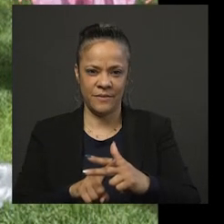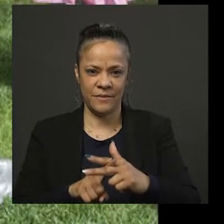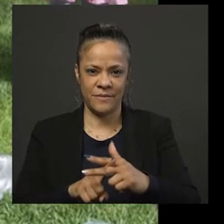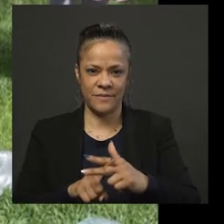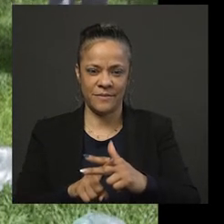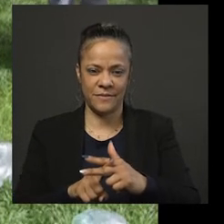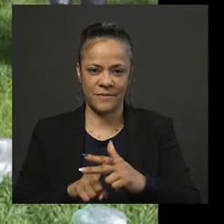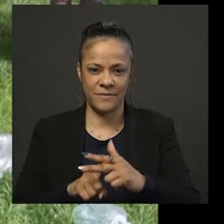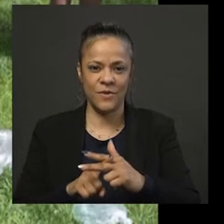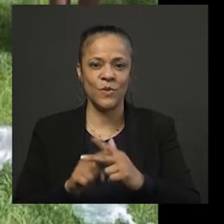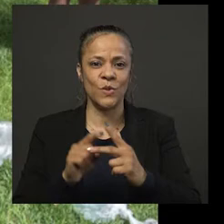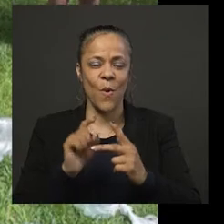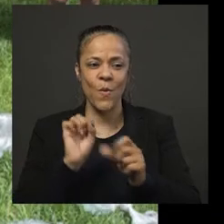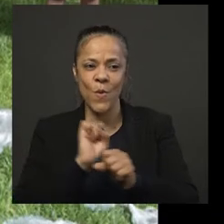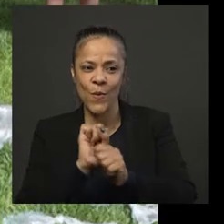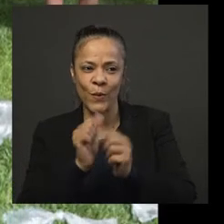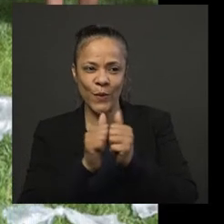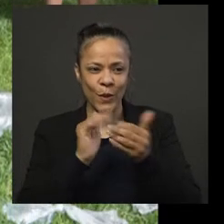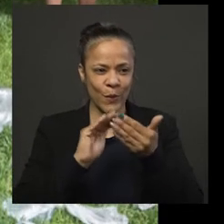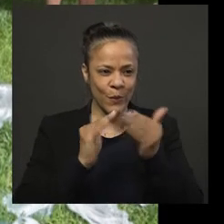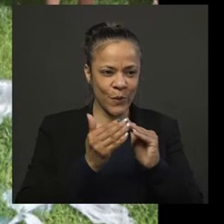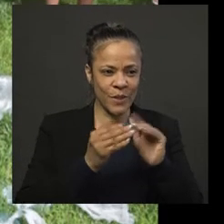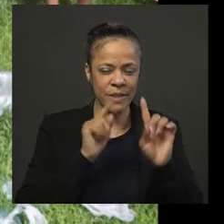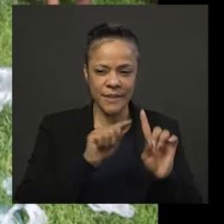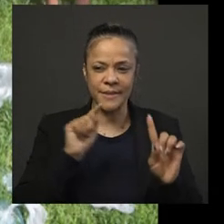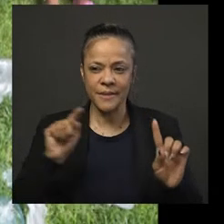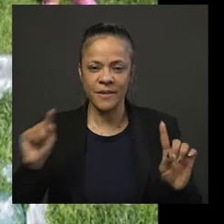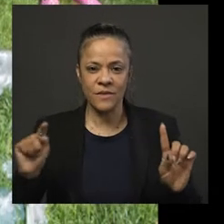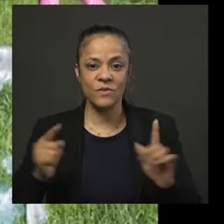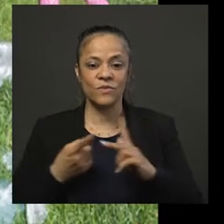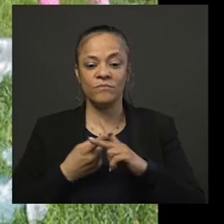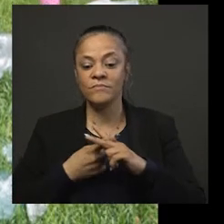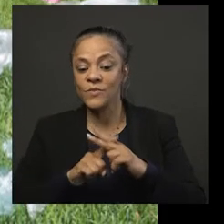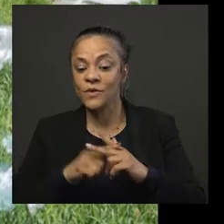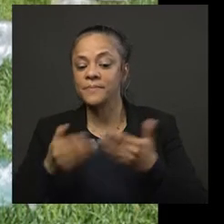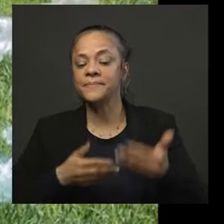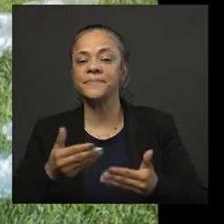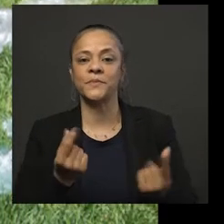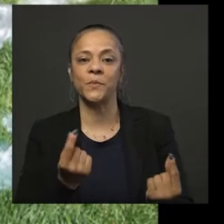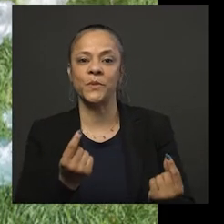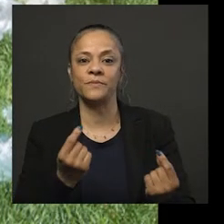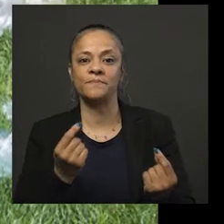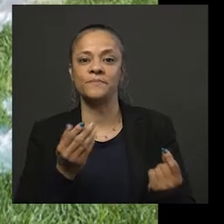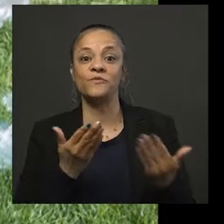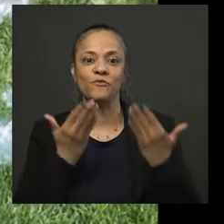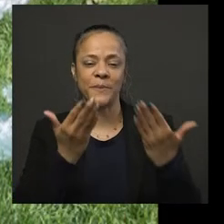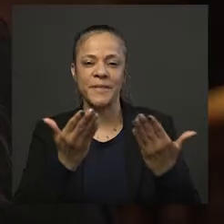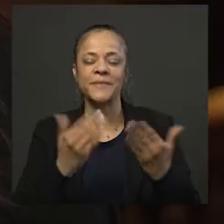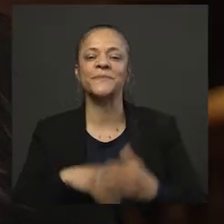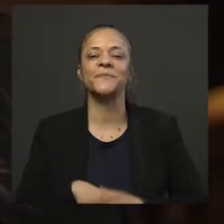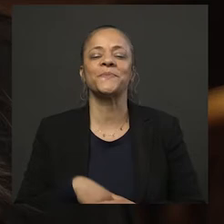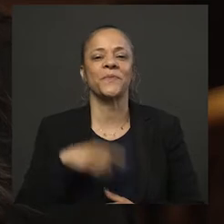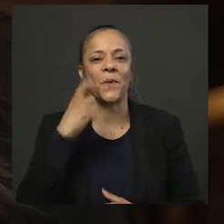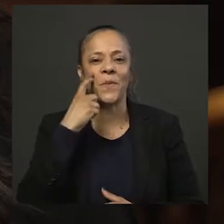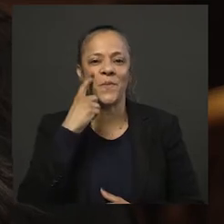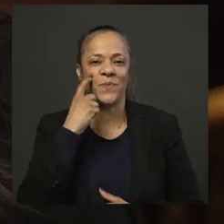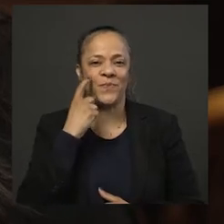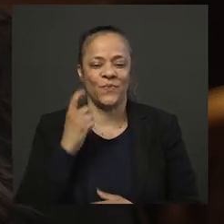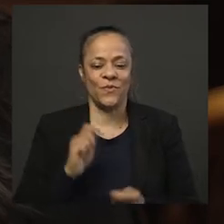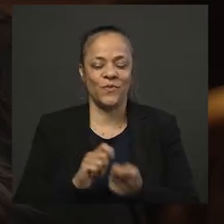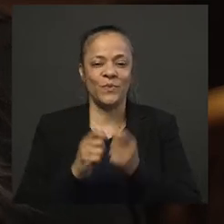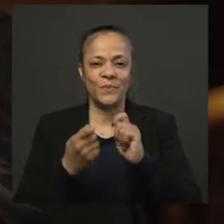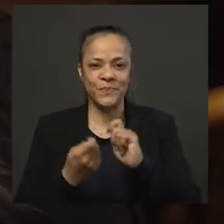beginning. We are starting to work with communities throughout the City to roll out the recommendations. We recently revised our